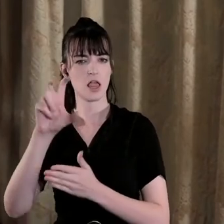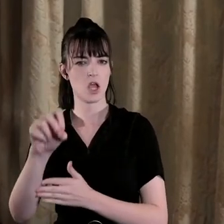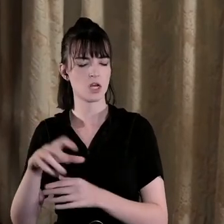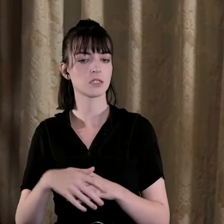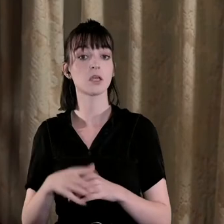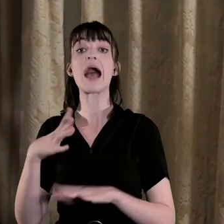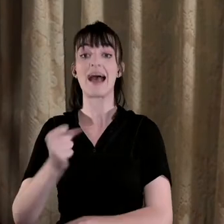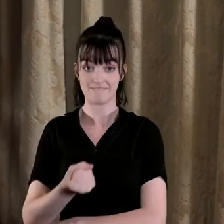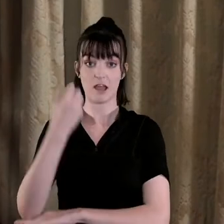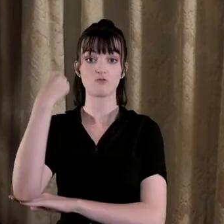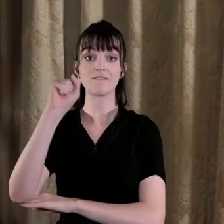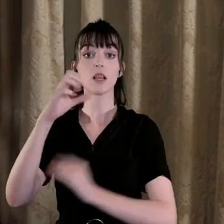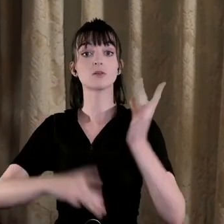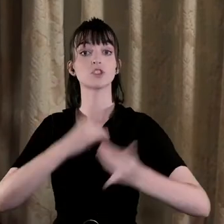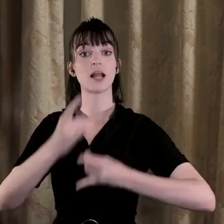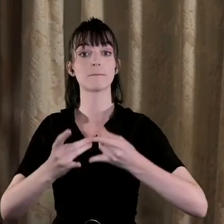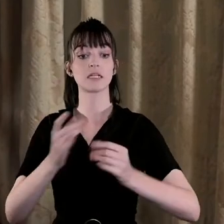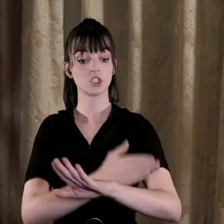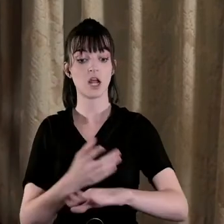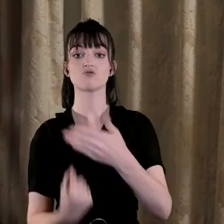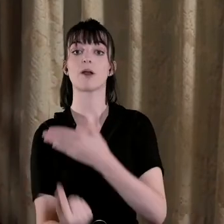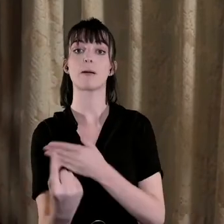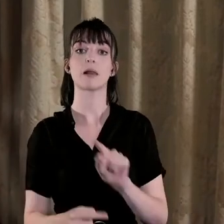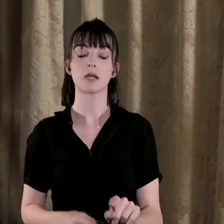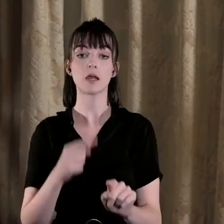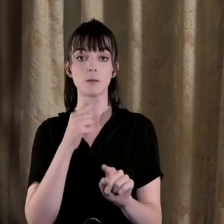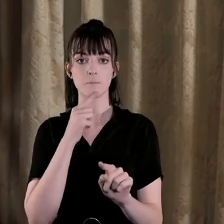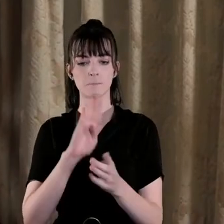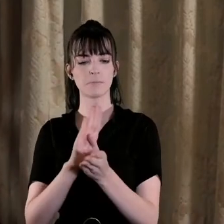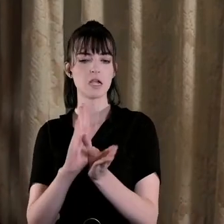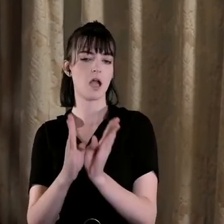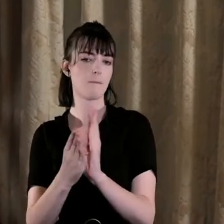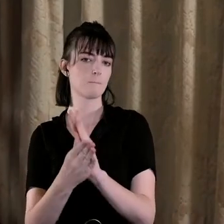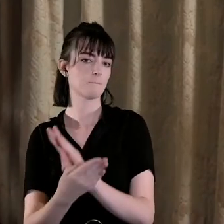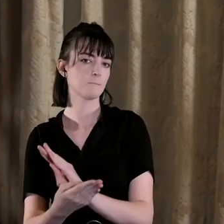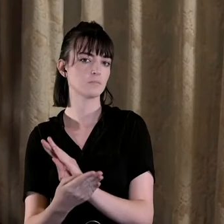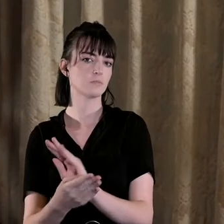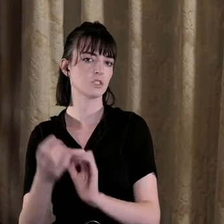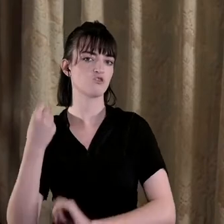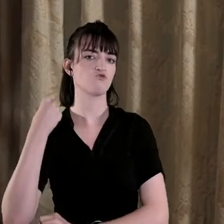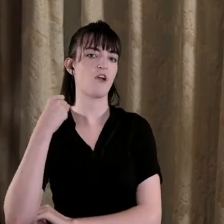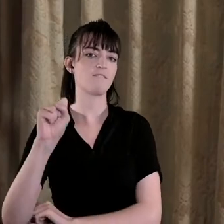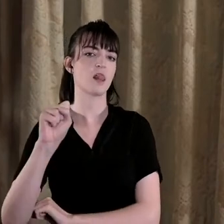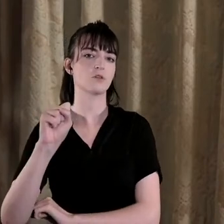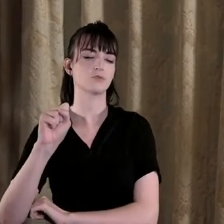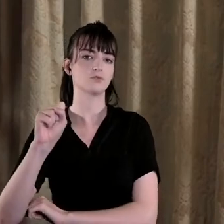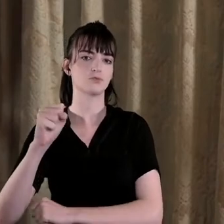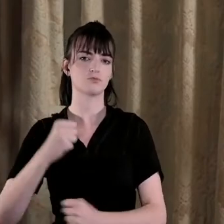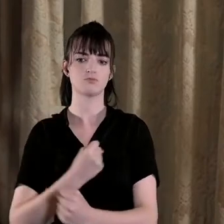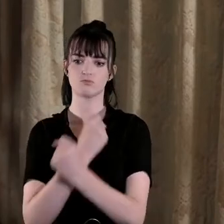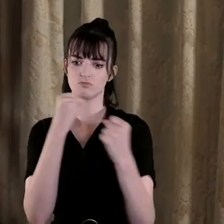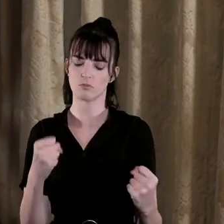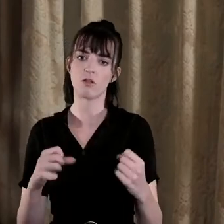have a revolution which originates as a Republican revolution but essentially becomes a revolution which creates a very